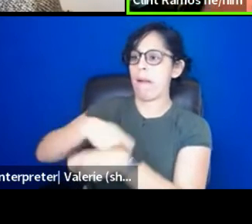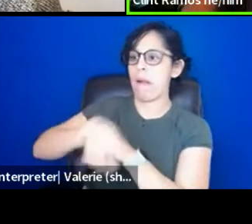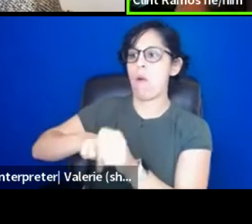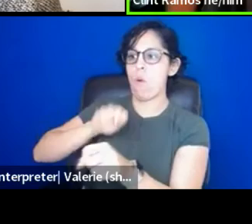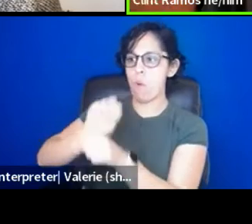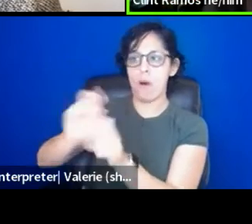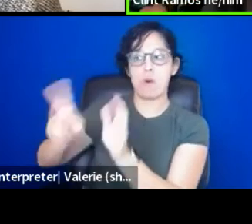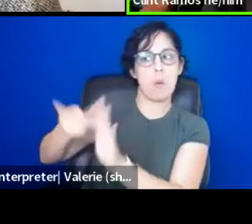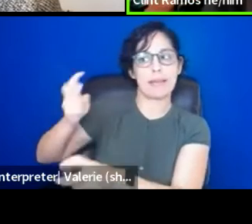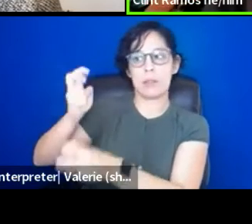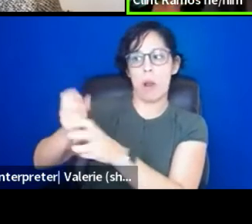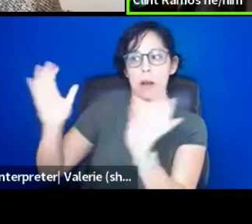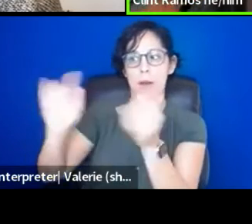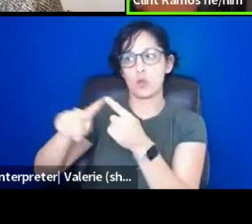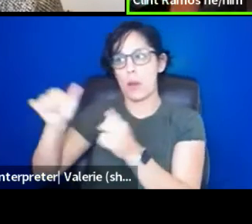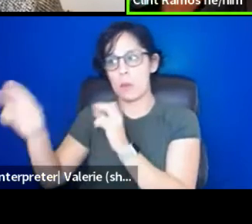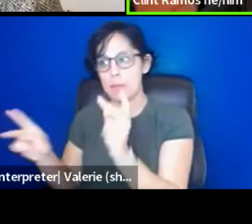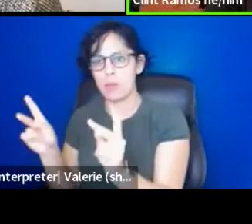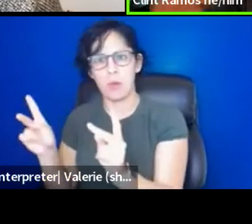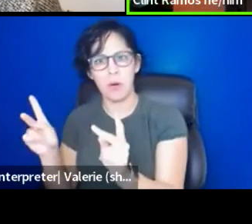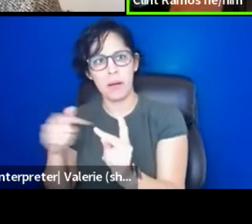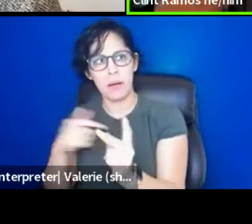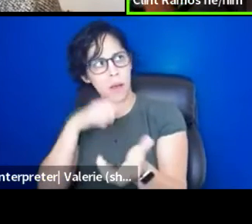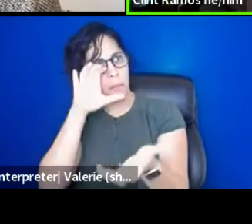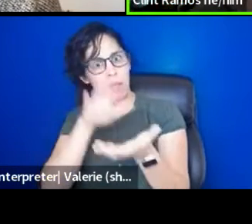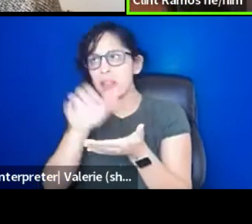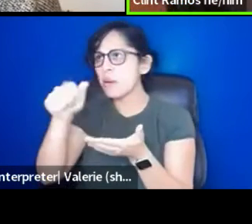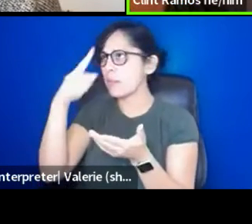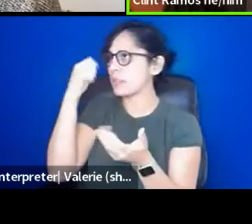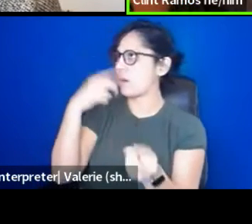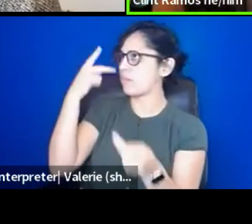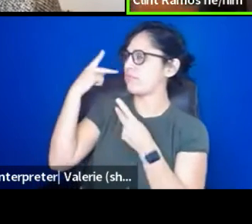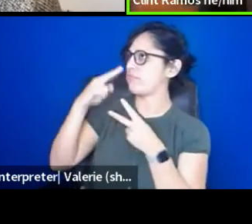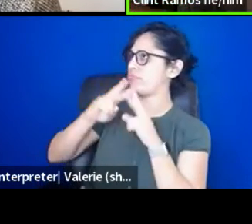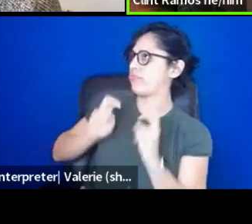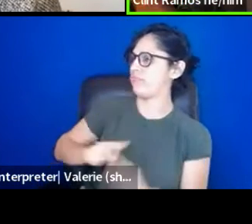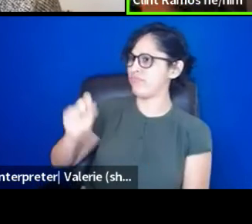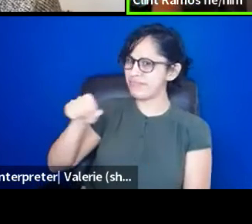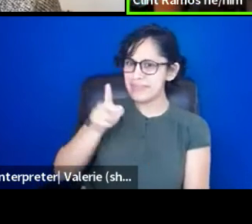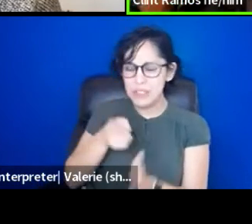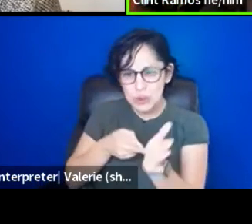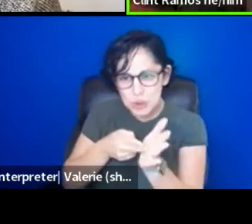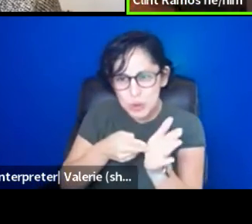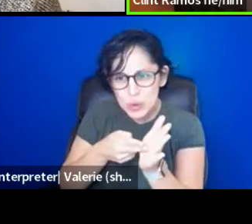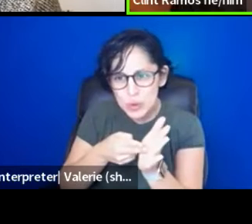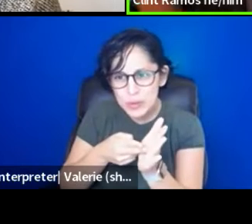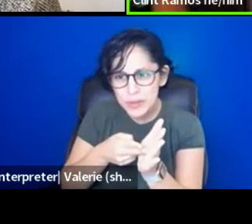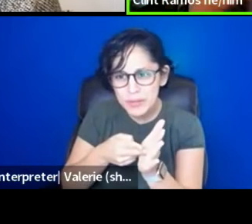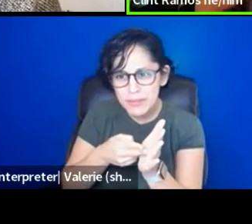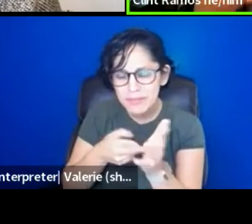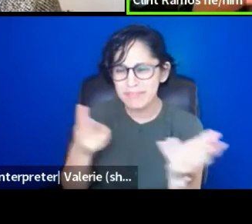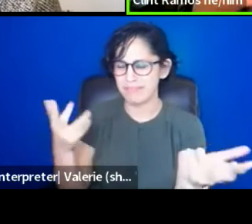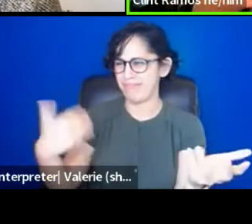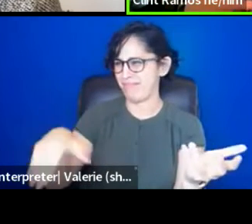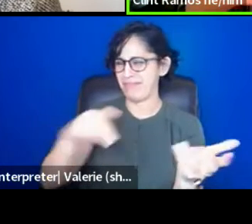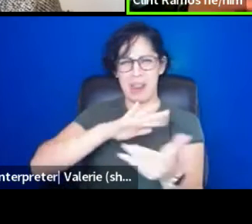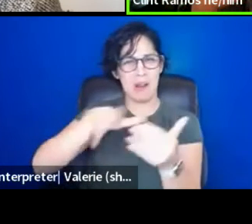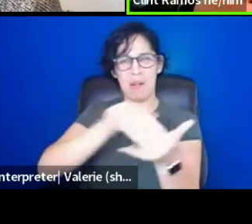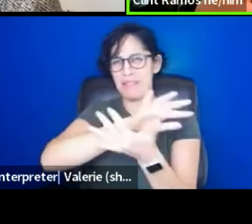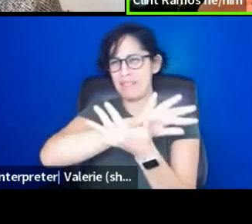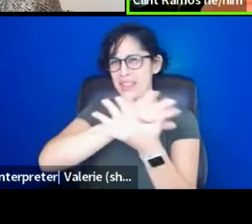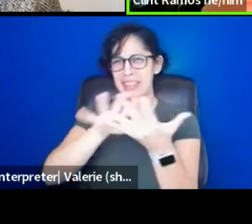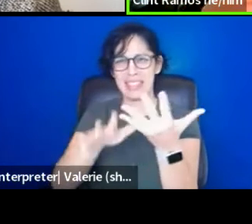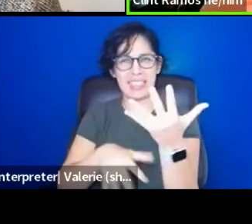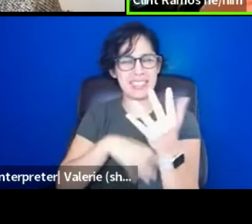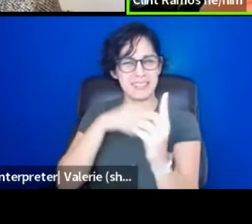believe that. And because it is true, right? It is true. And it is, so all of this comes to, it collides, you know,